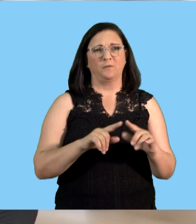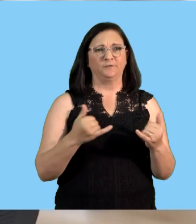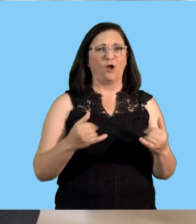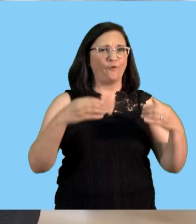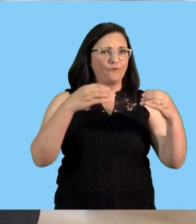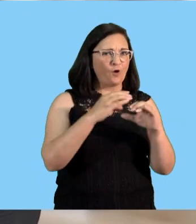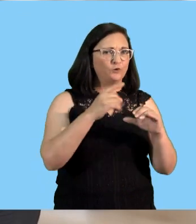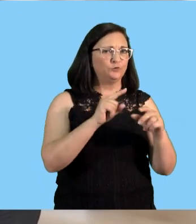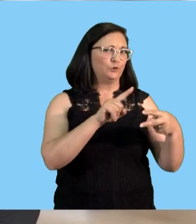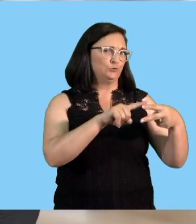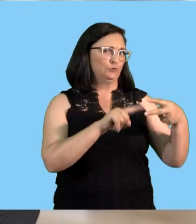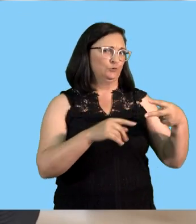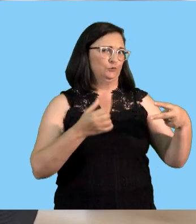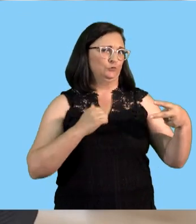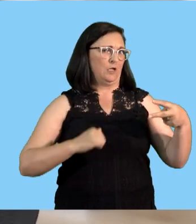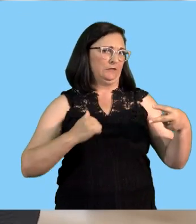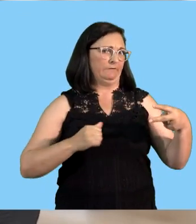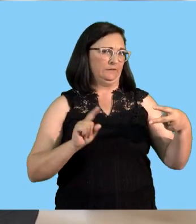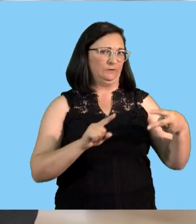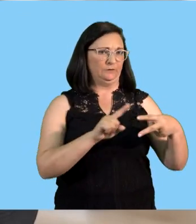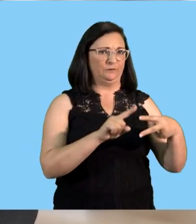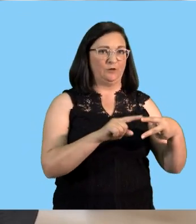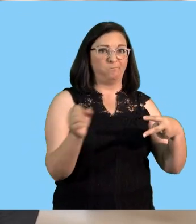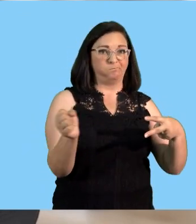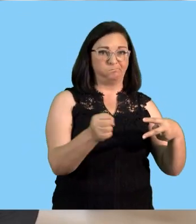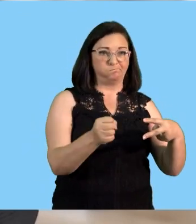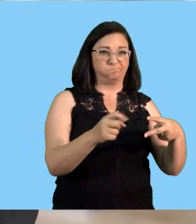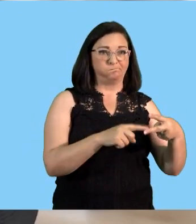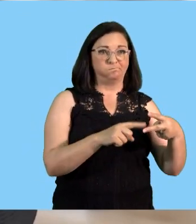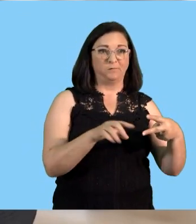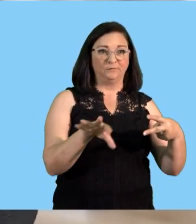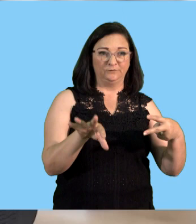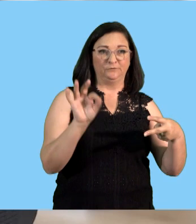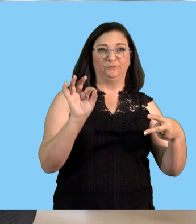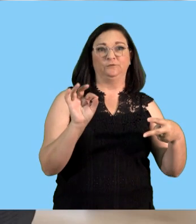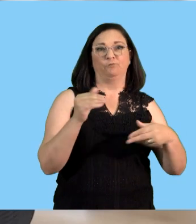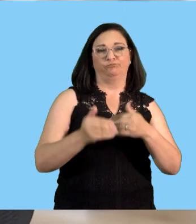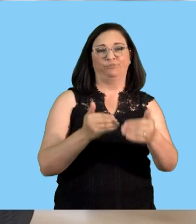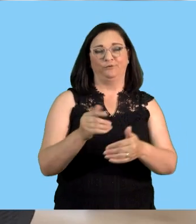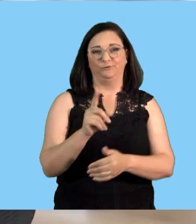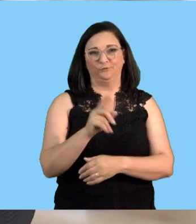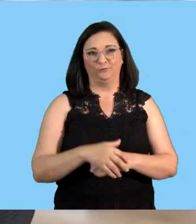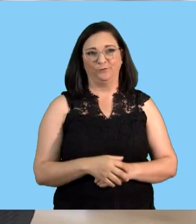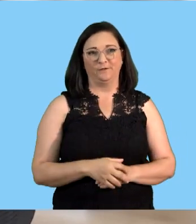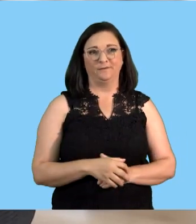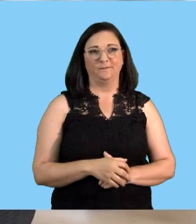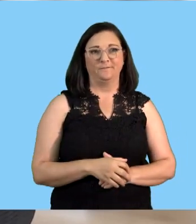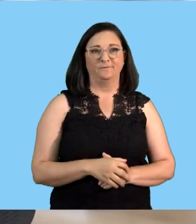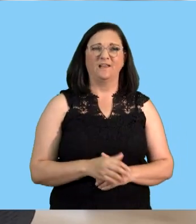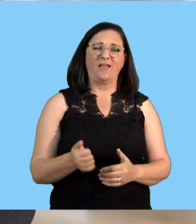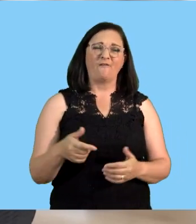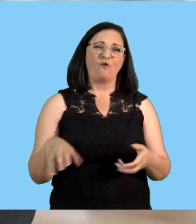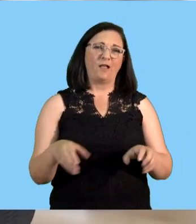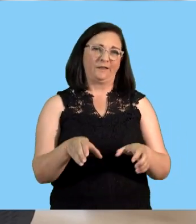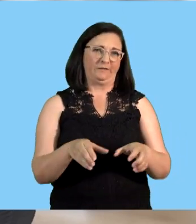only focusing on two activities being recruitment and the selection process or selection as an activity